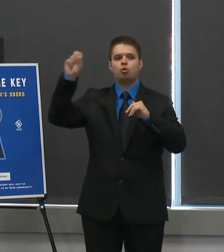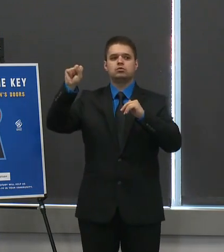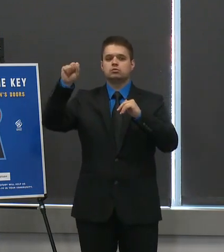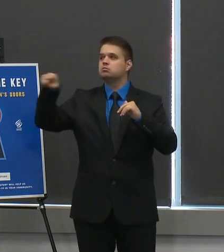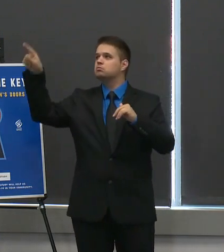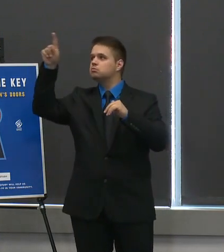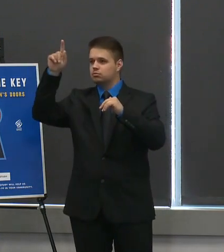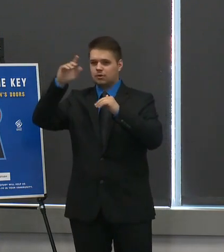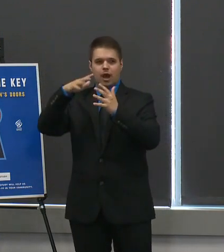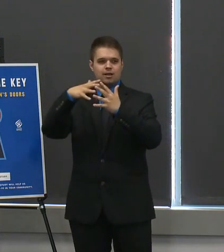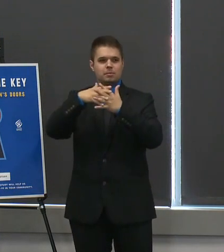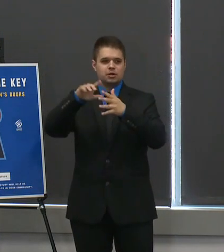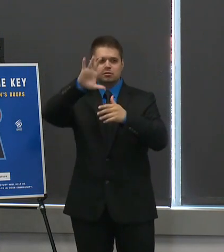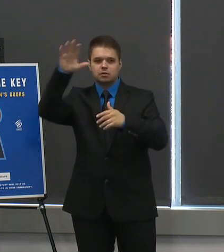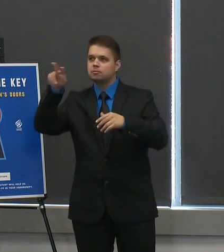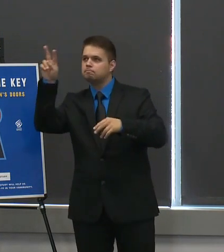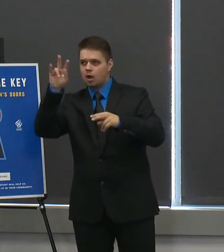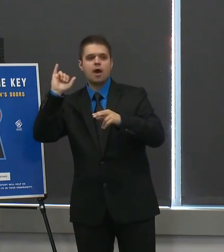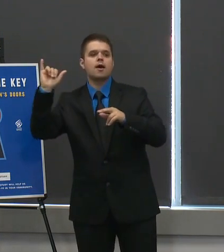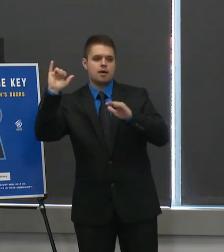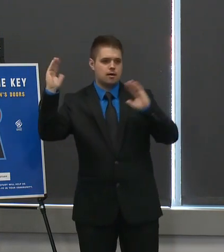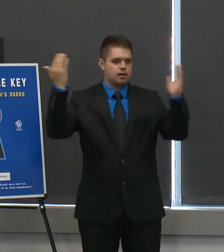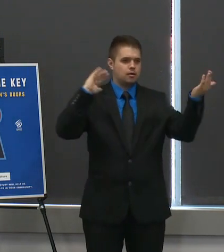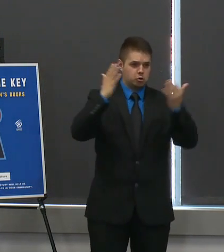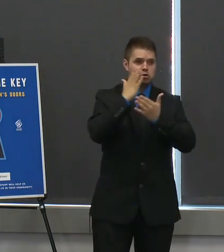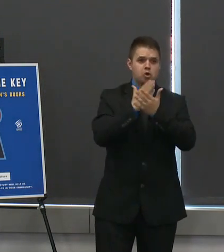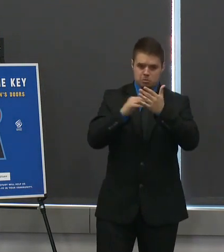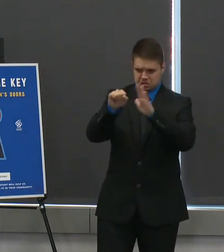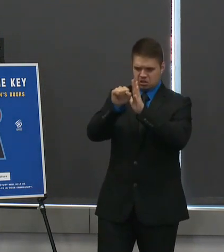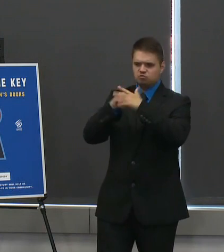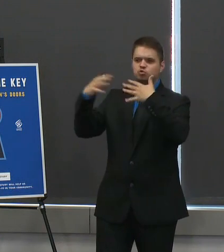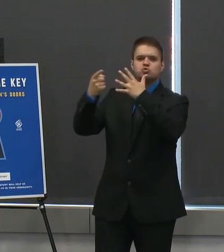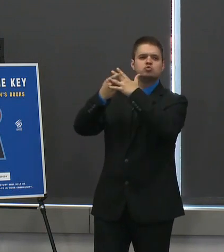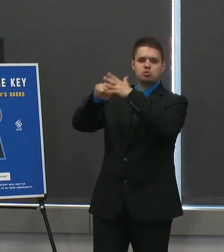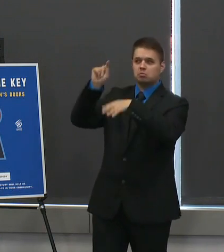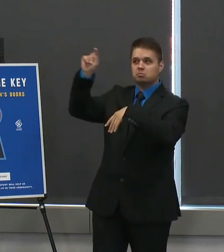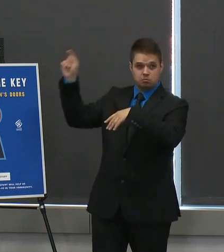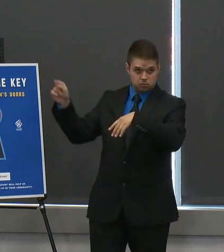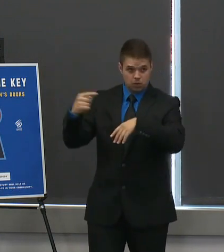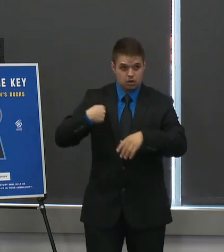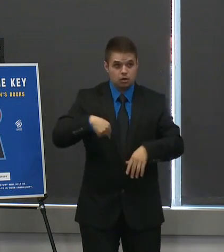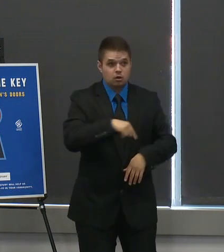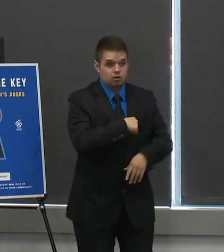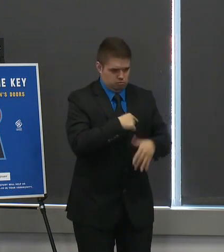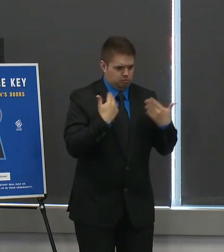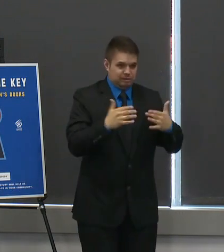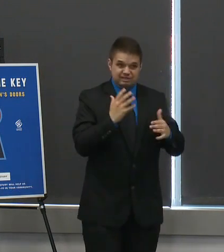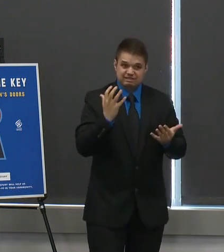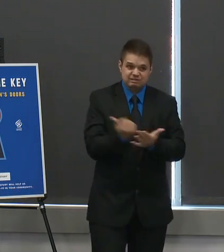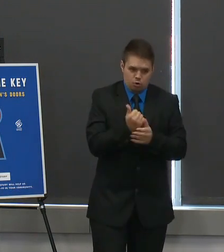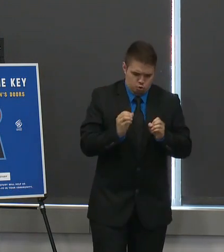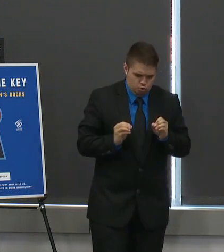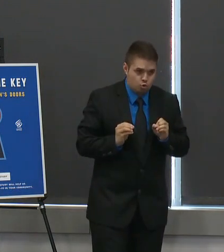are some states that are starting but i think uh we have an opportunity to accelerate the impact and learn from the information